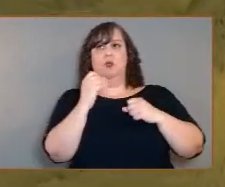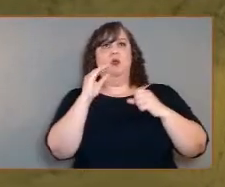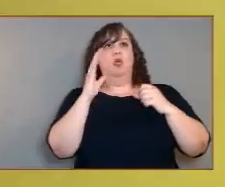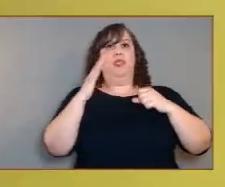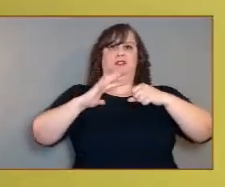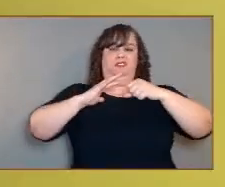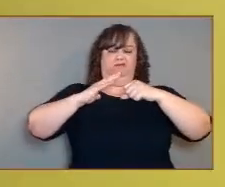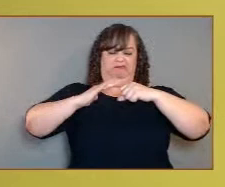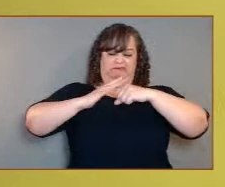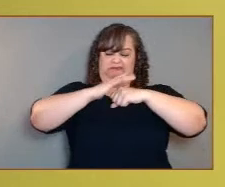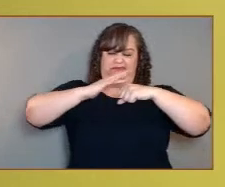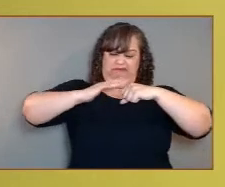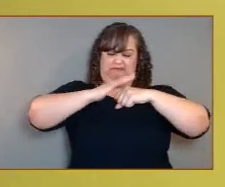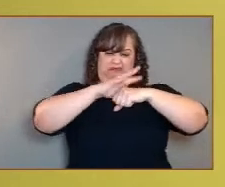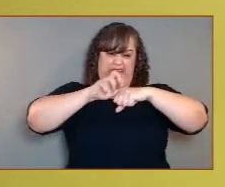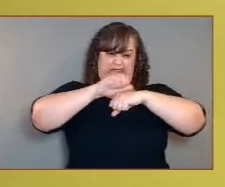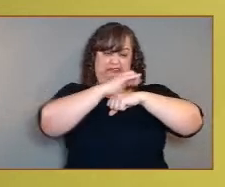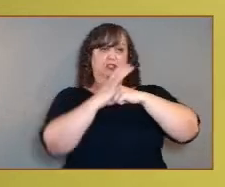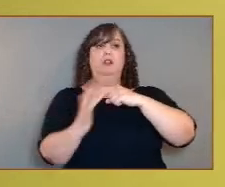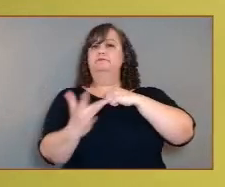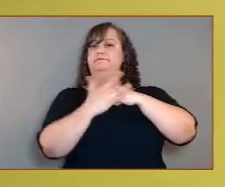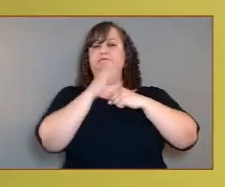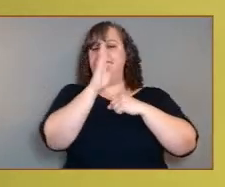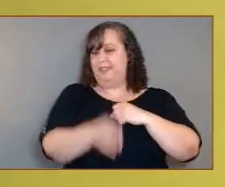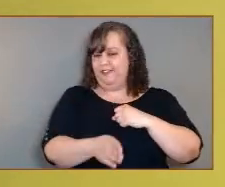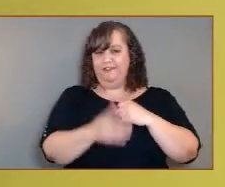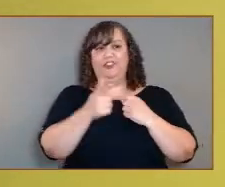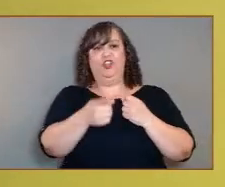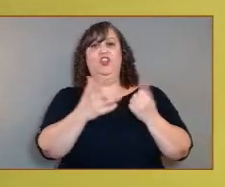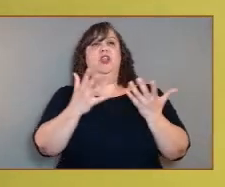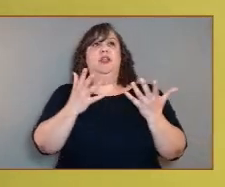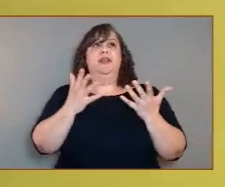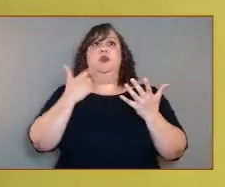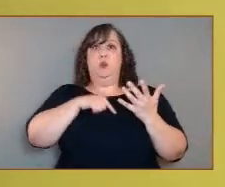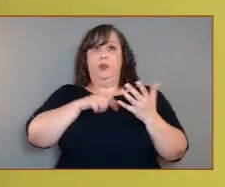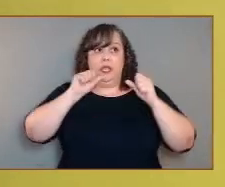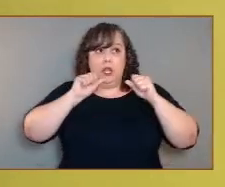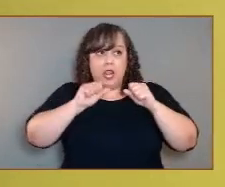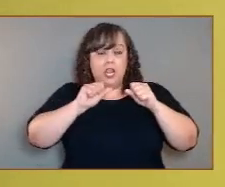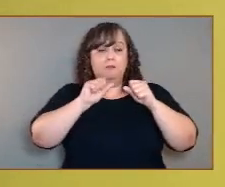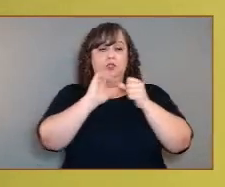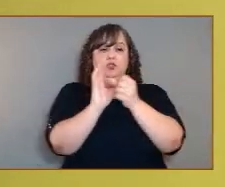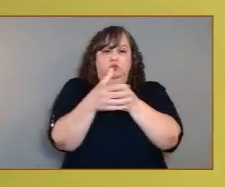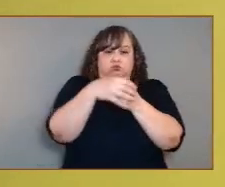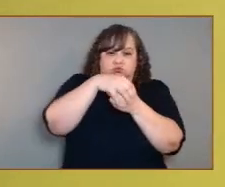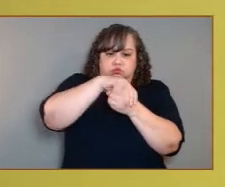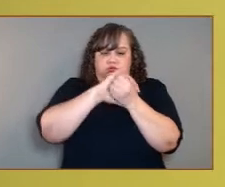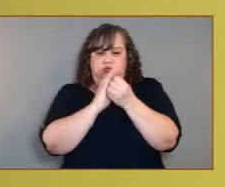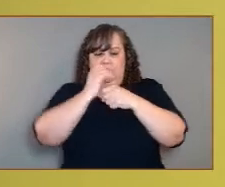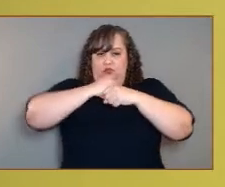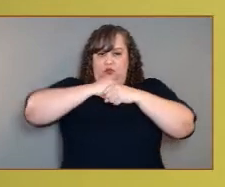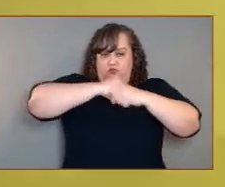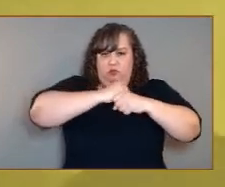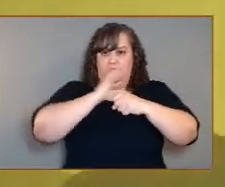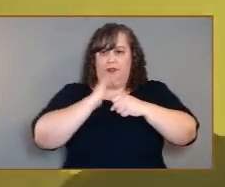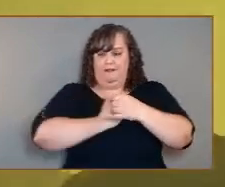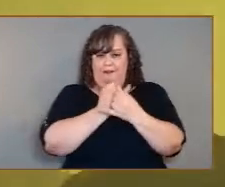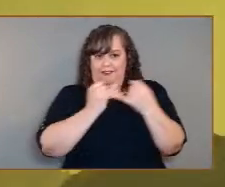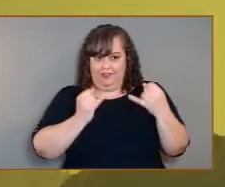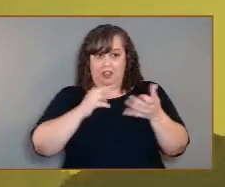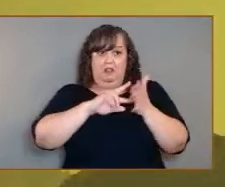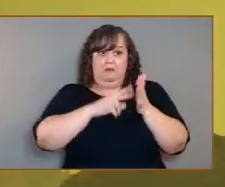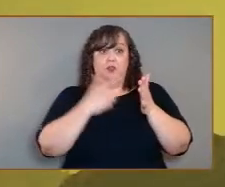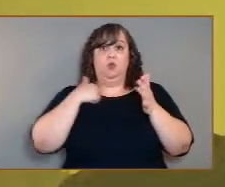the dense pressures, the supercritical fluids near the surface. We will encapsulate our instruments so we can make those telltale measurements hundreds of